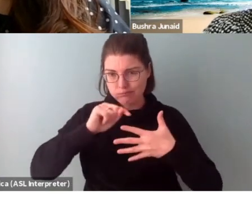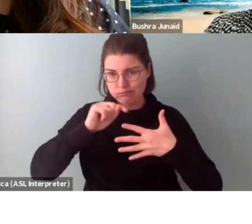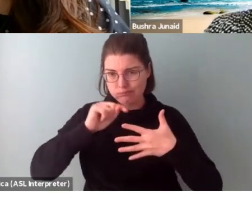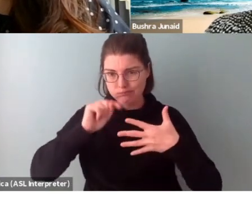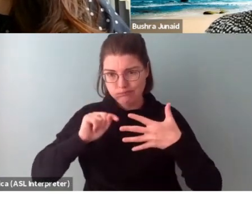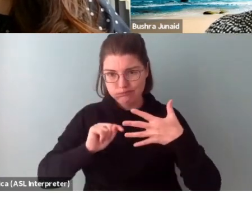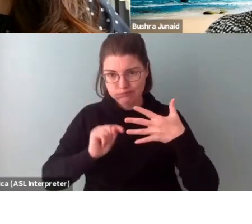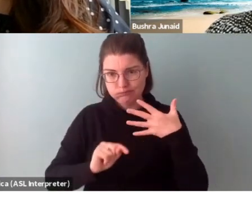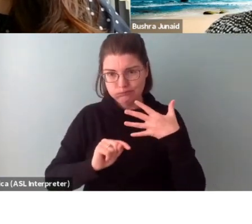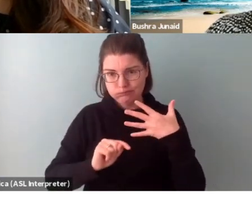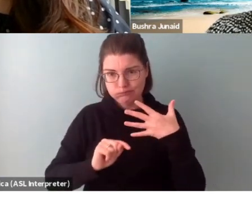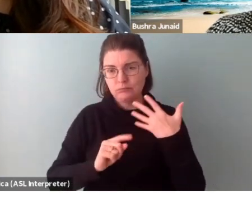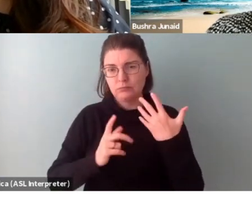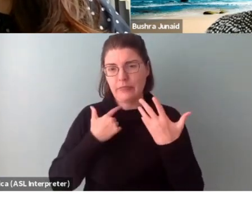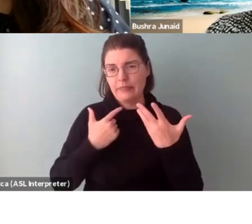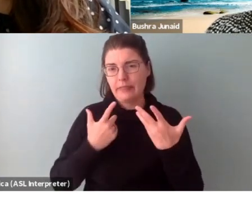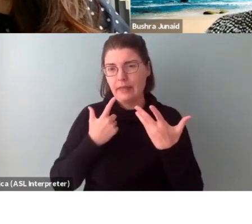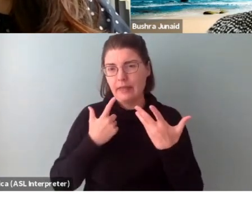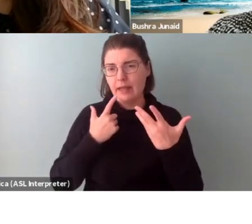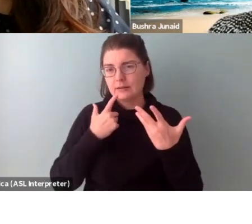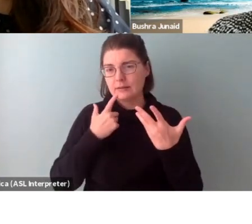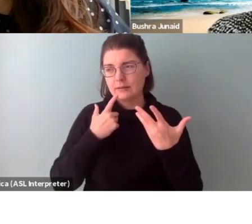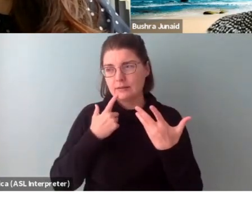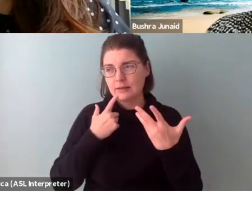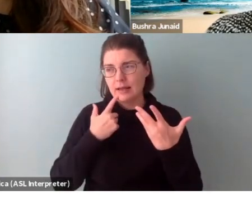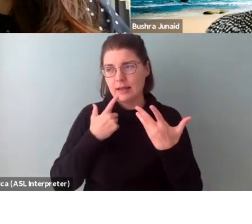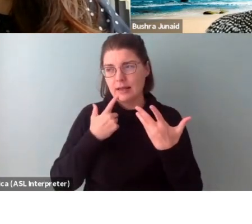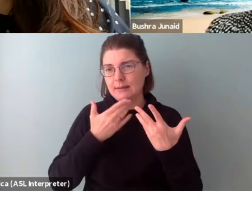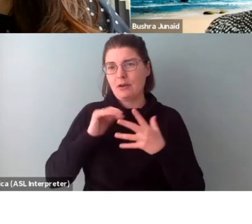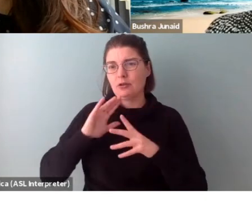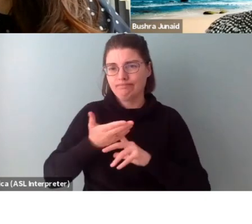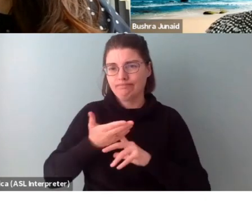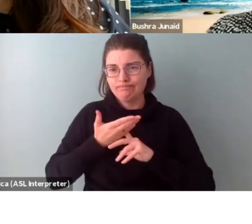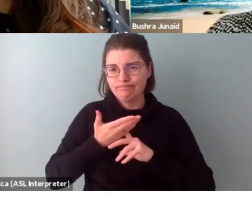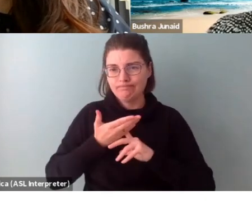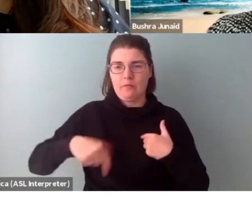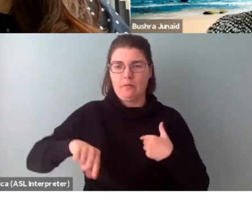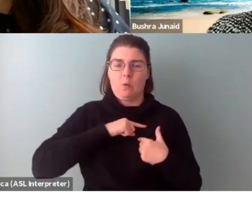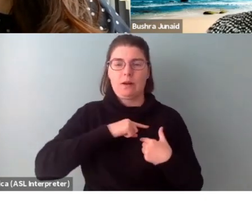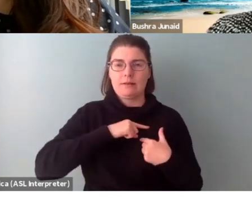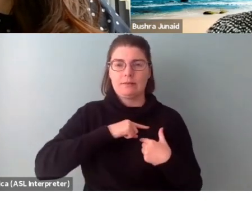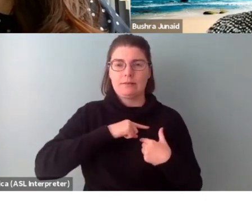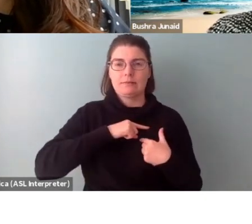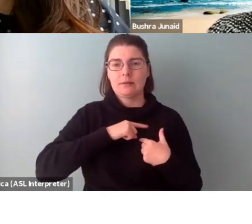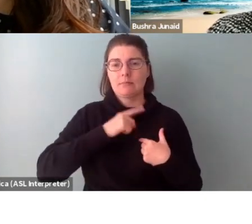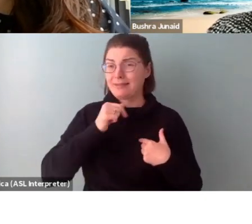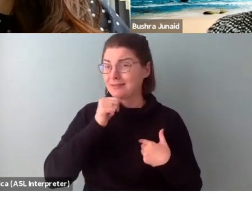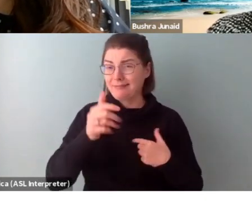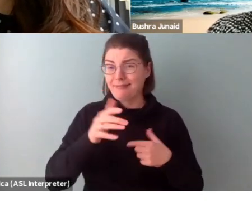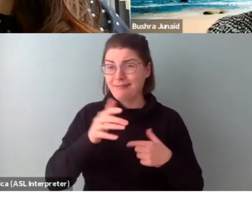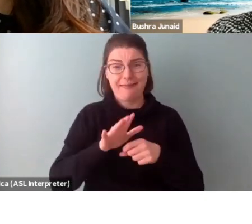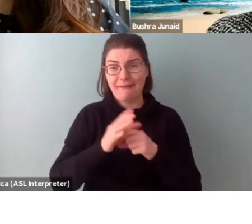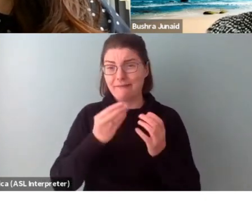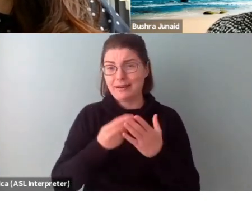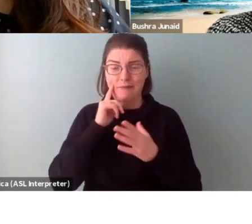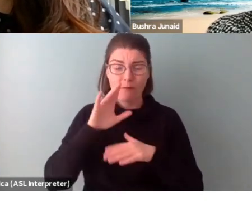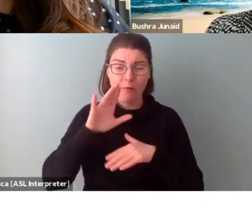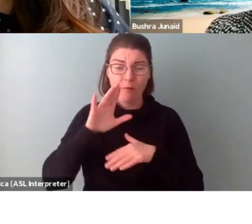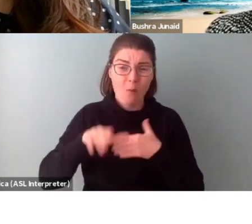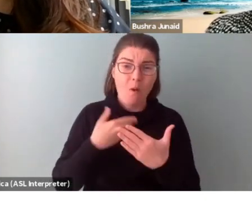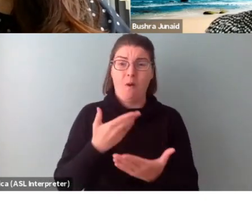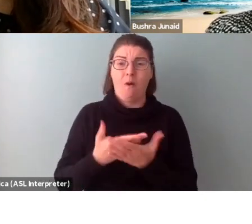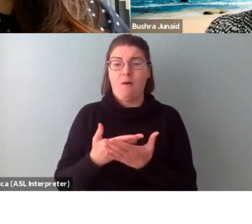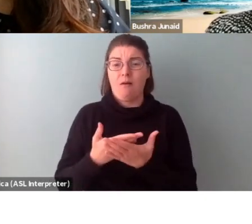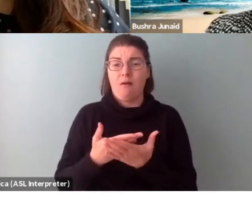that's more likely to influence what you'll be awarded. But as we mentioned, there's not enough funding to award all of the